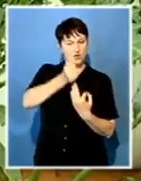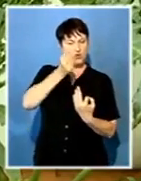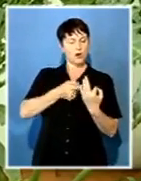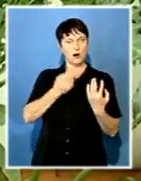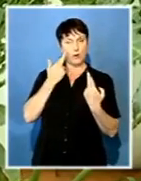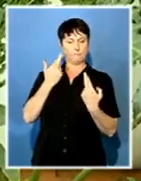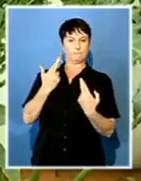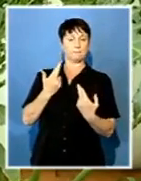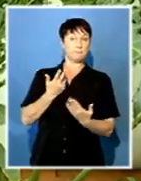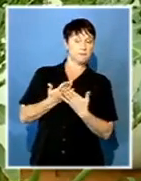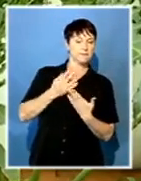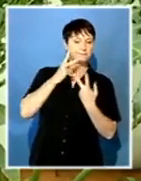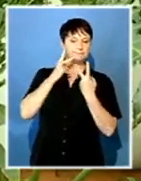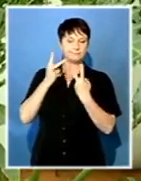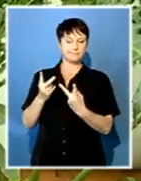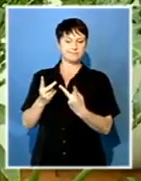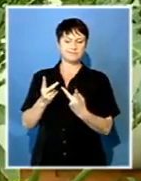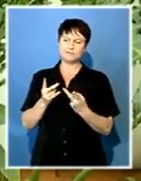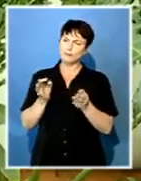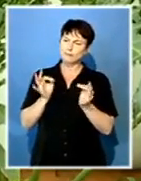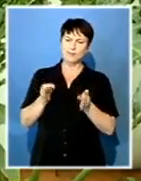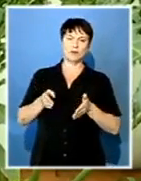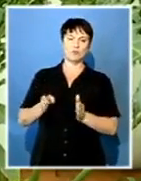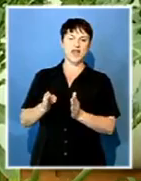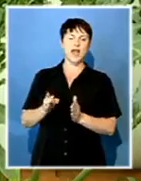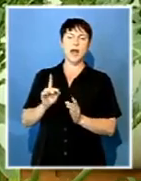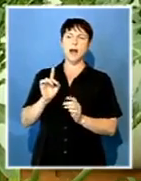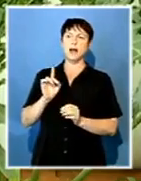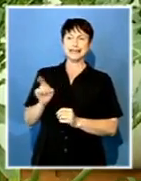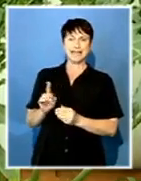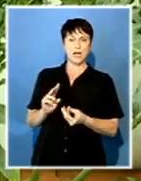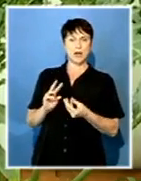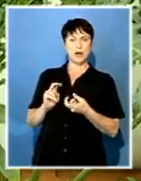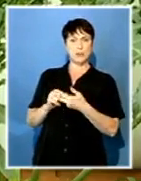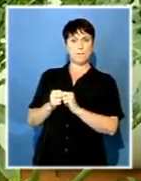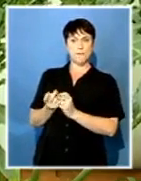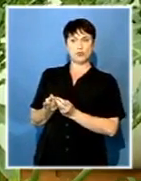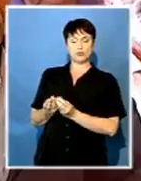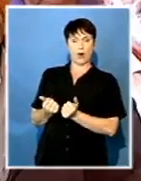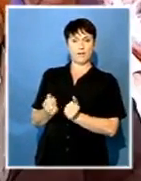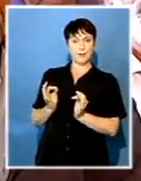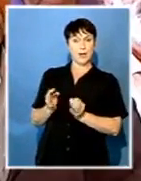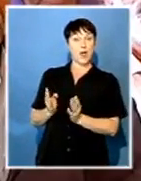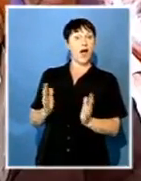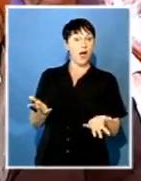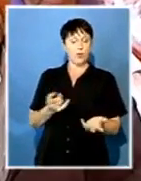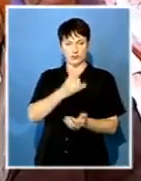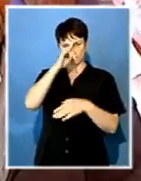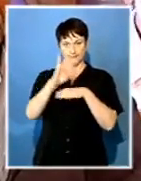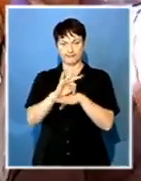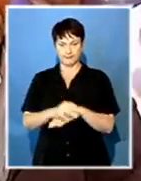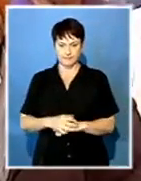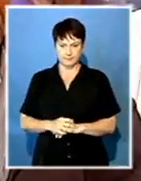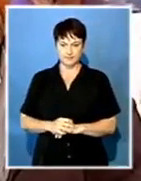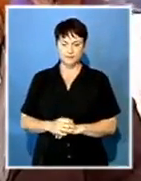as to whether they can come up with a dignified way through which to deal with this problem that exists within the ANC. ANC